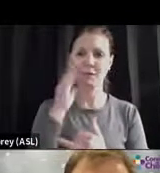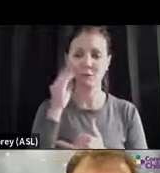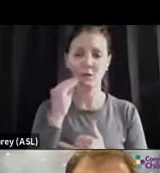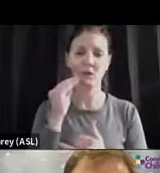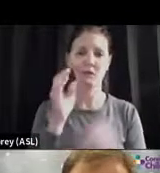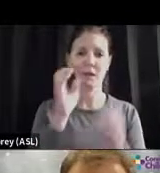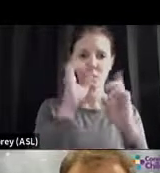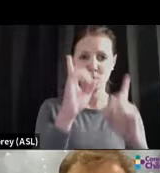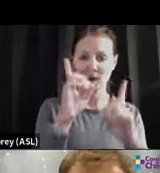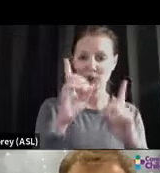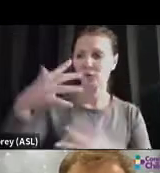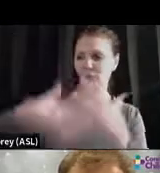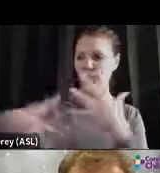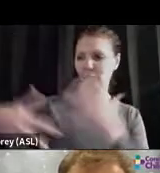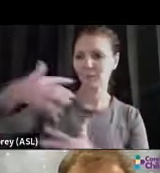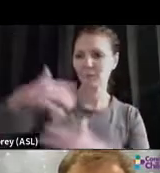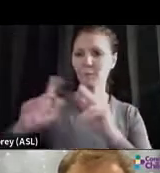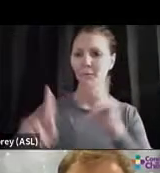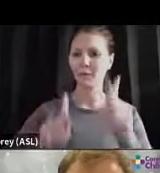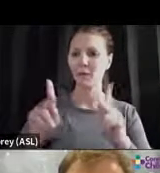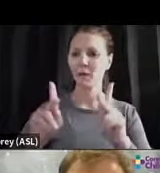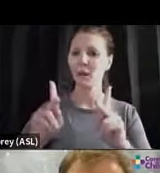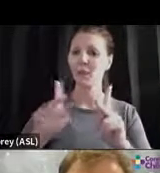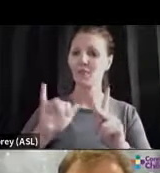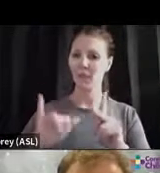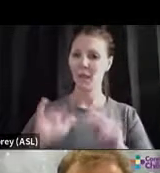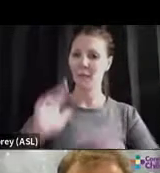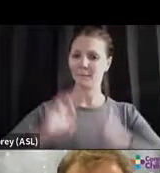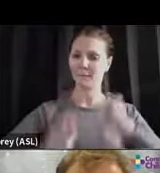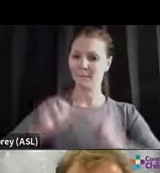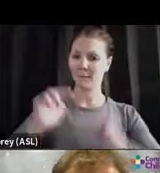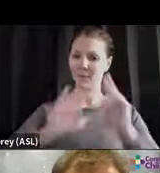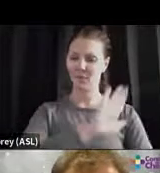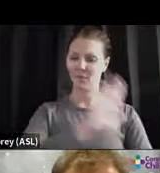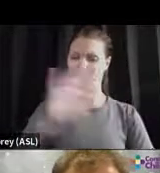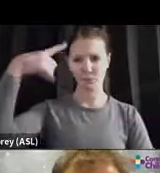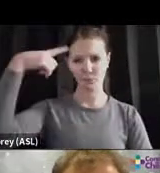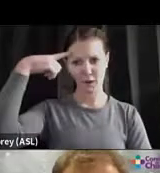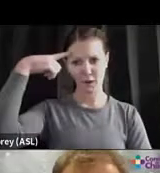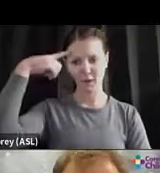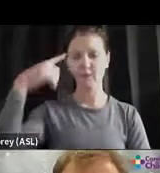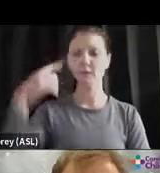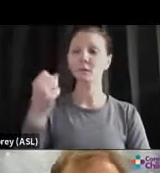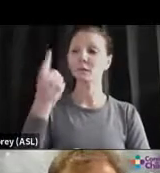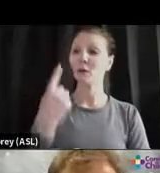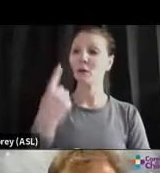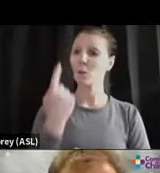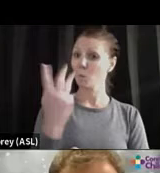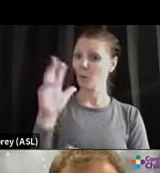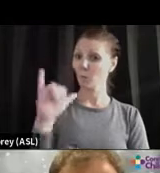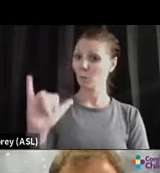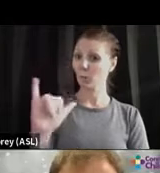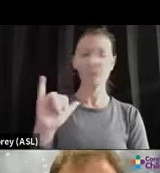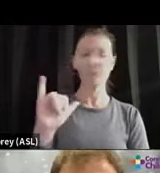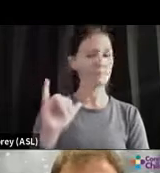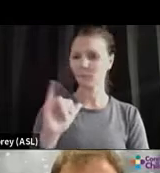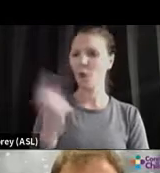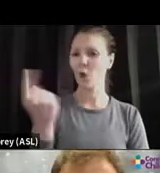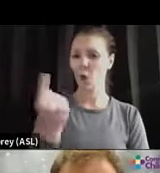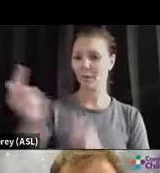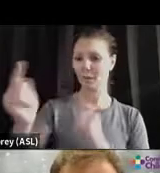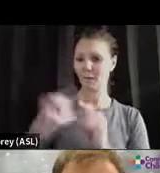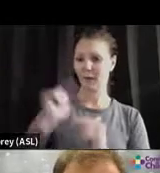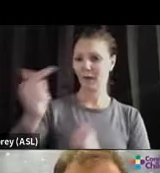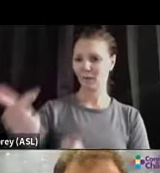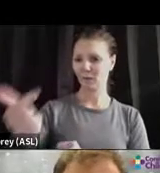interact with people, that literally builds the brain. Those interactions, though, aren't just one way. It's a back and forth interaction. And this is where